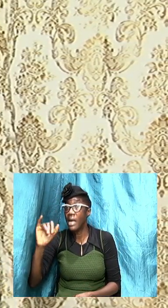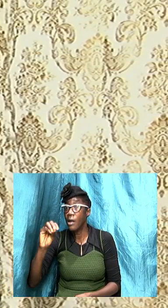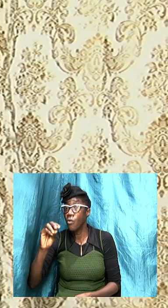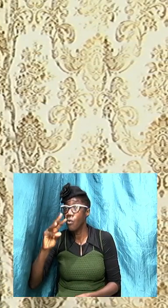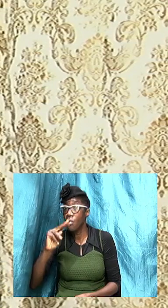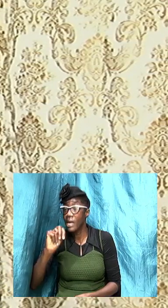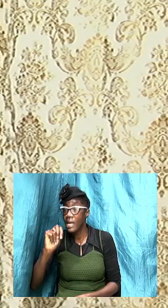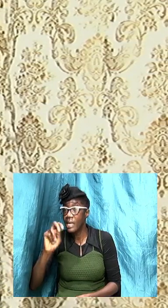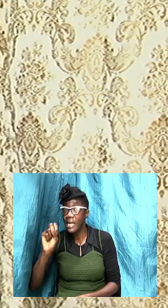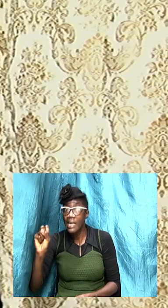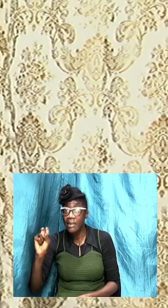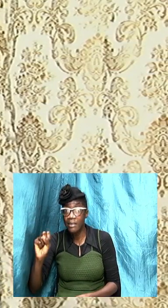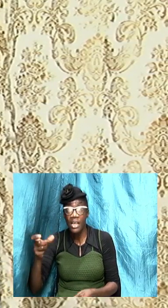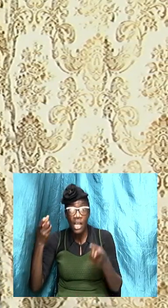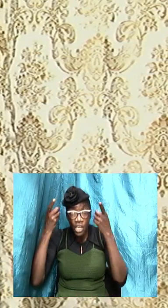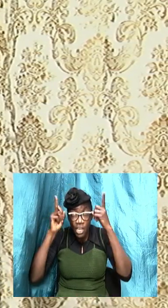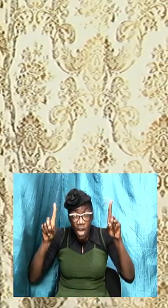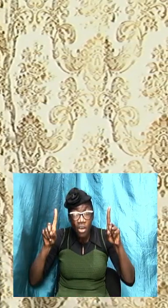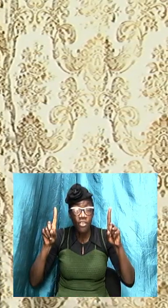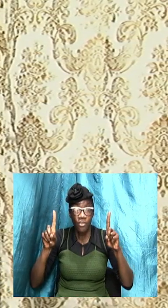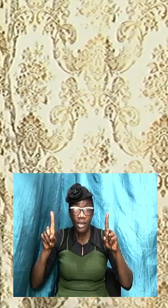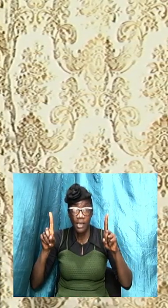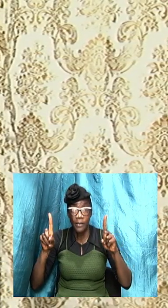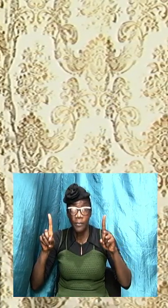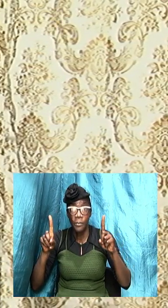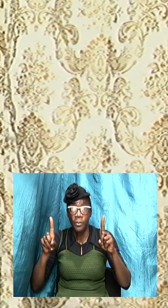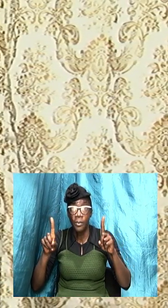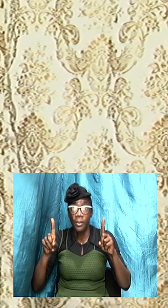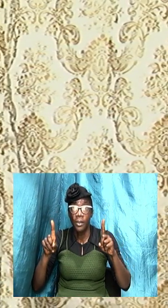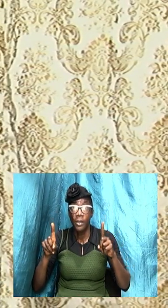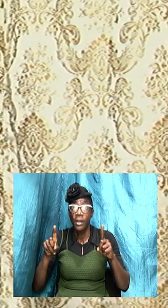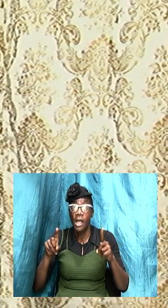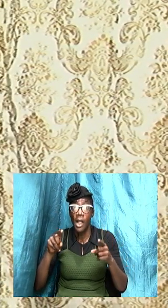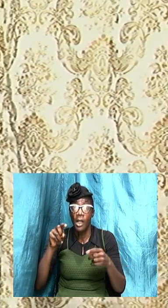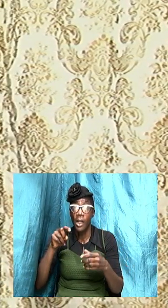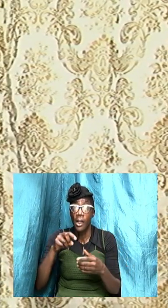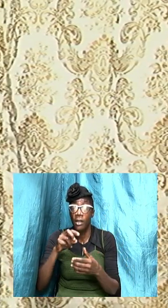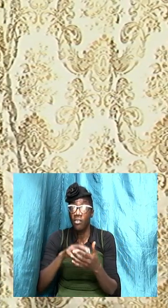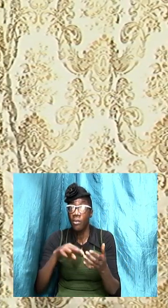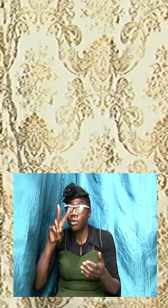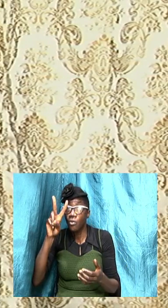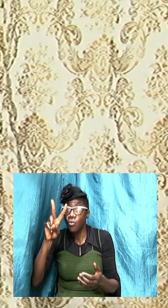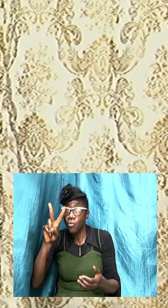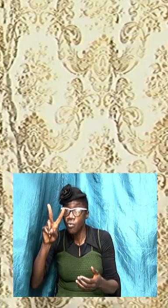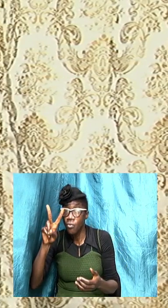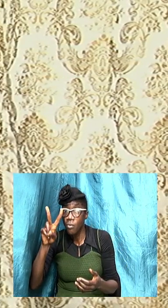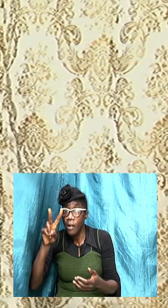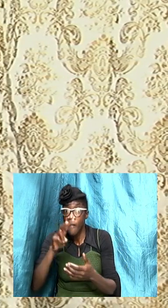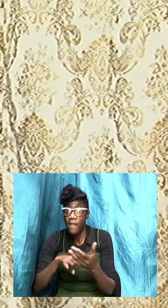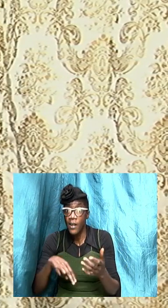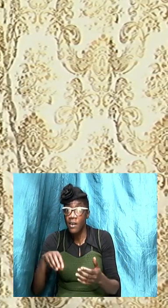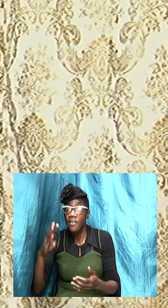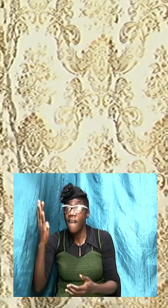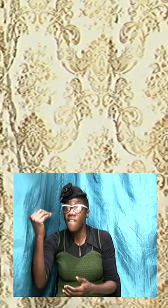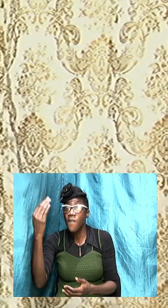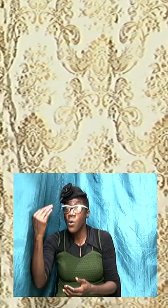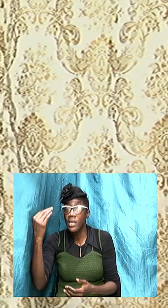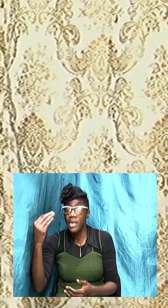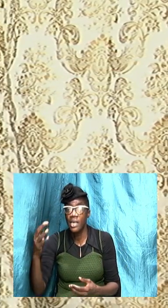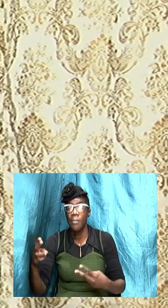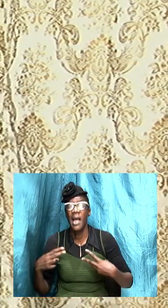Nicolaitans and here it's in Revelation 2 verse 14 but I have a few things against thee